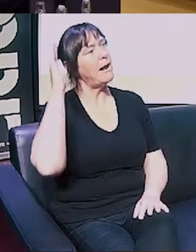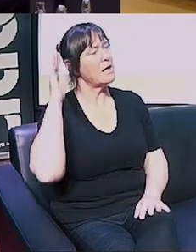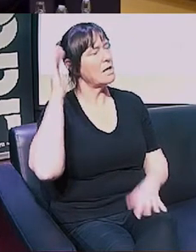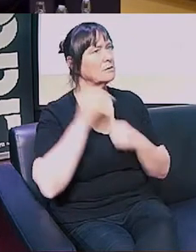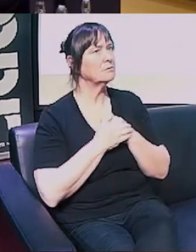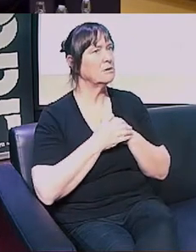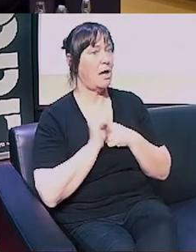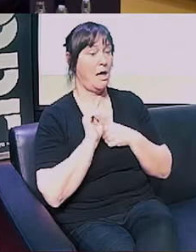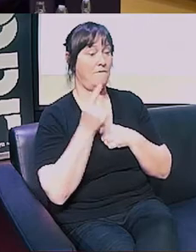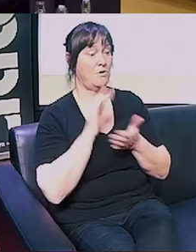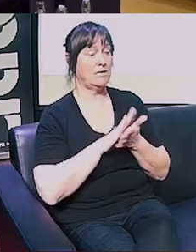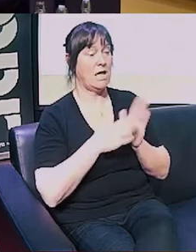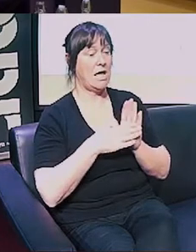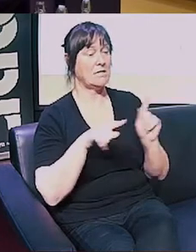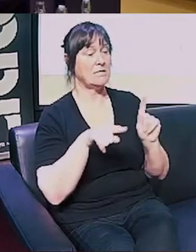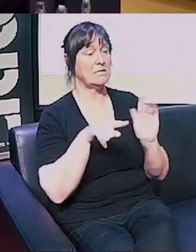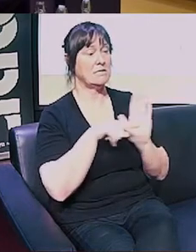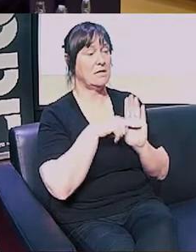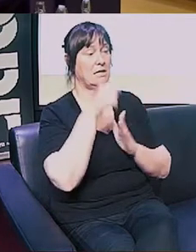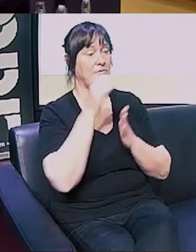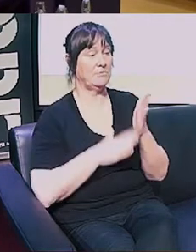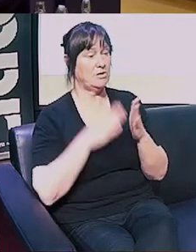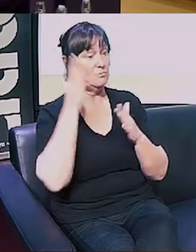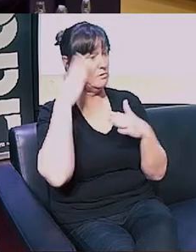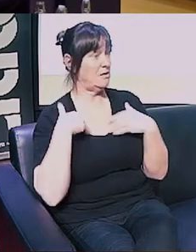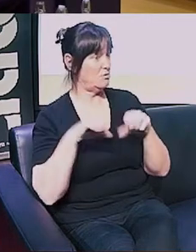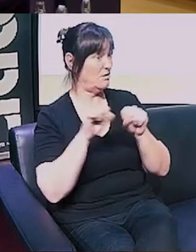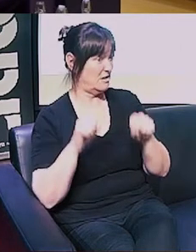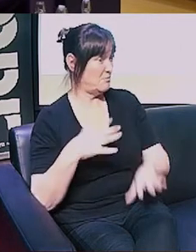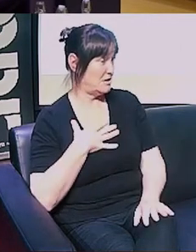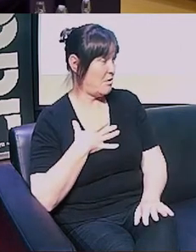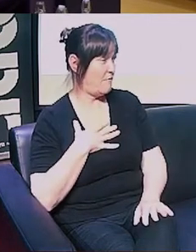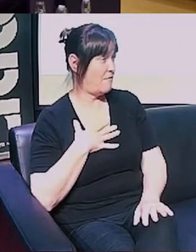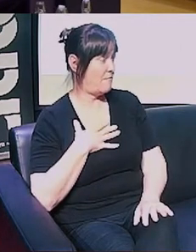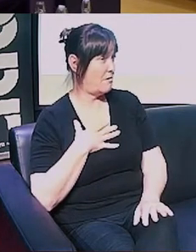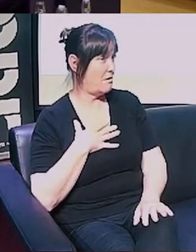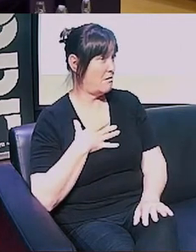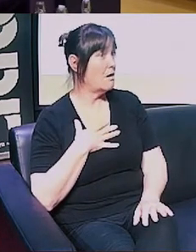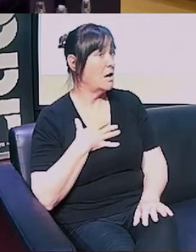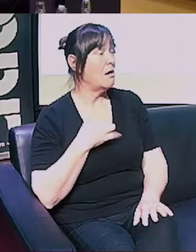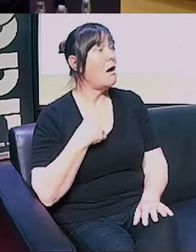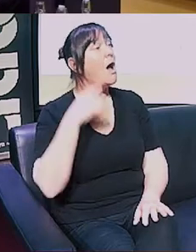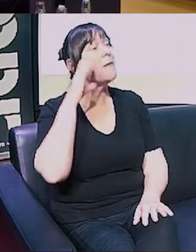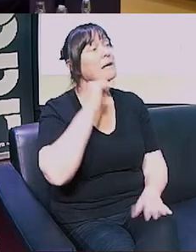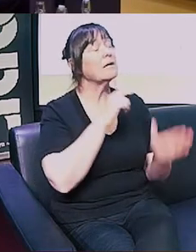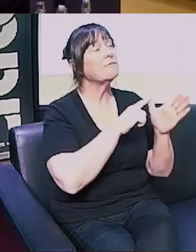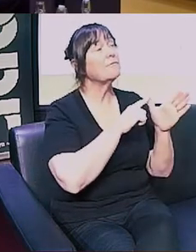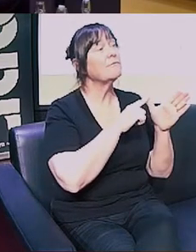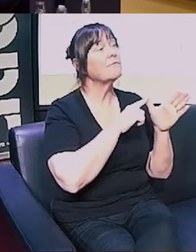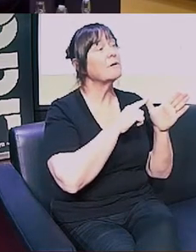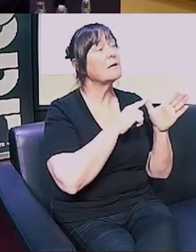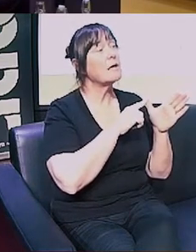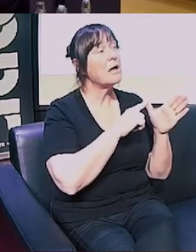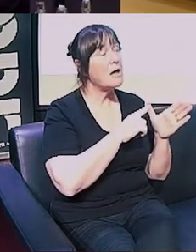I've had first-hand negative experiences with the current mental health system, and I believe that ACT and individual